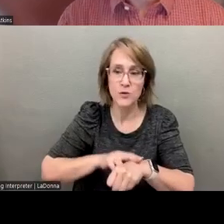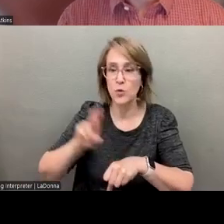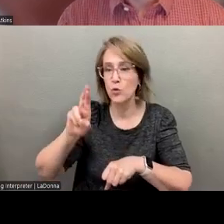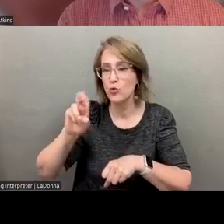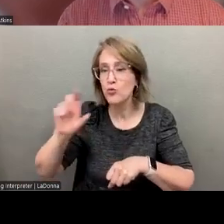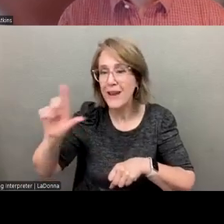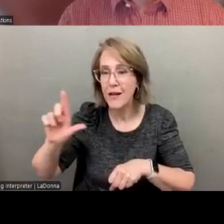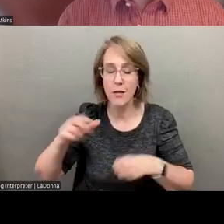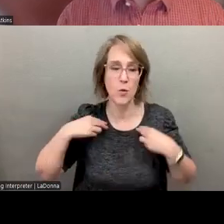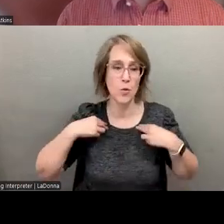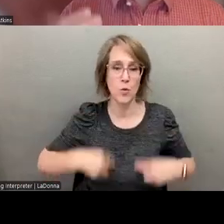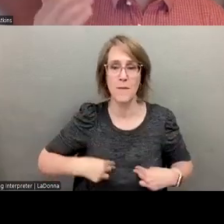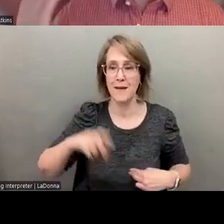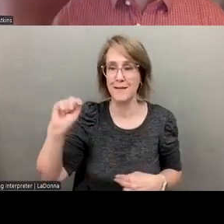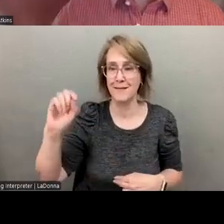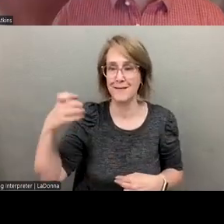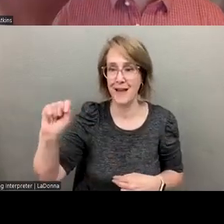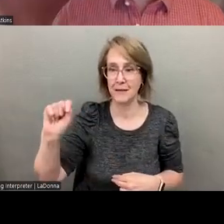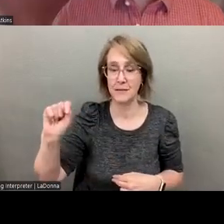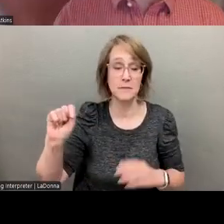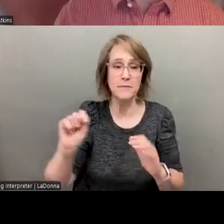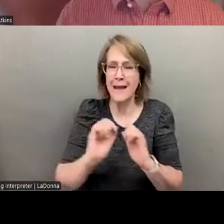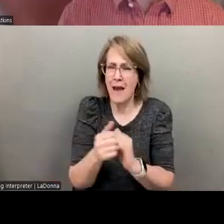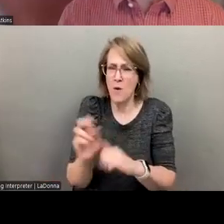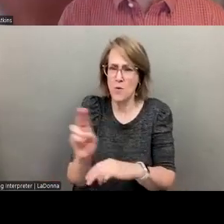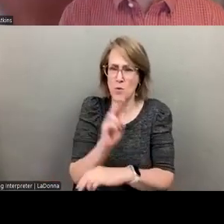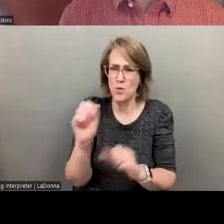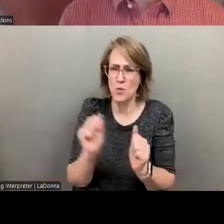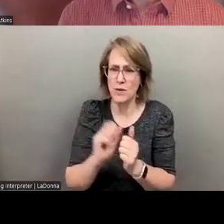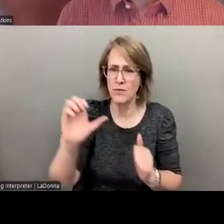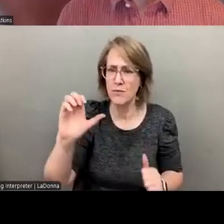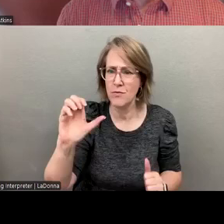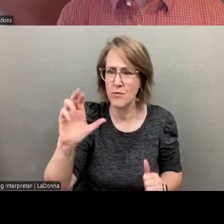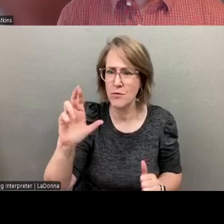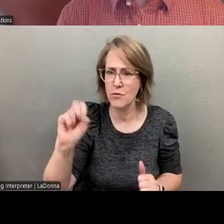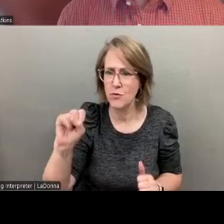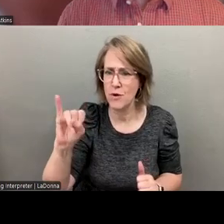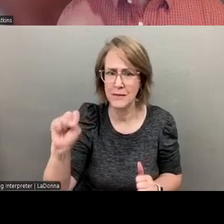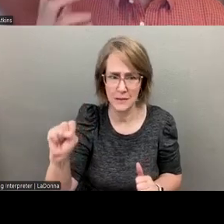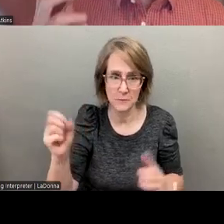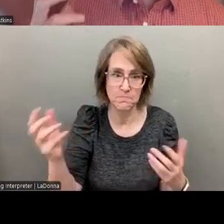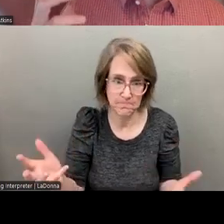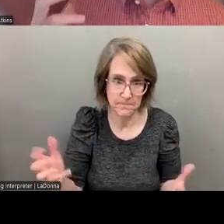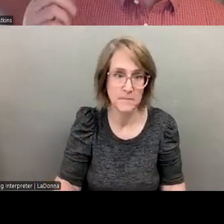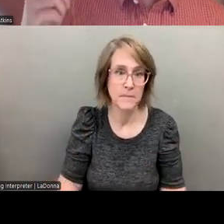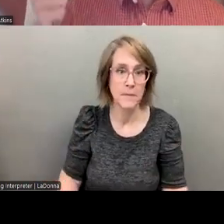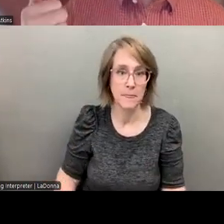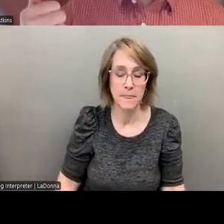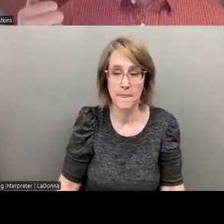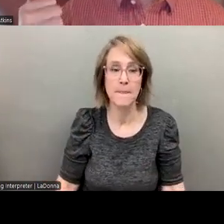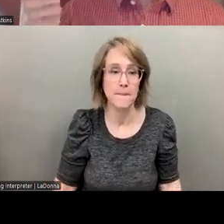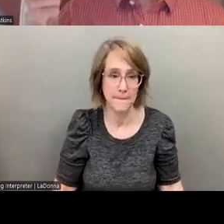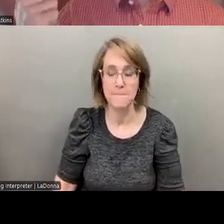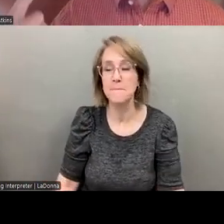-like text. And so where might this show up in crisis care? Now, if you could click forward, um, we are often either